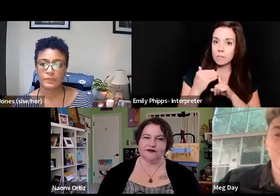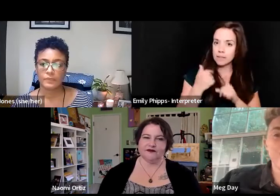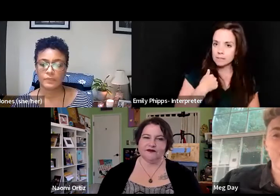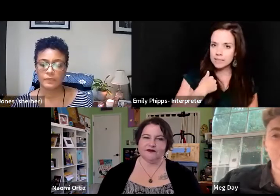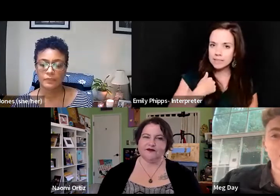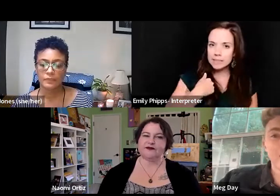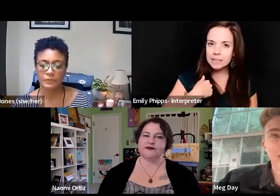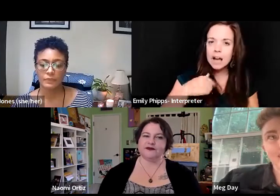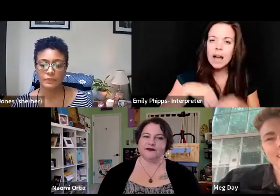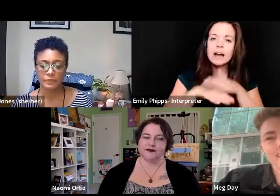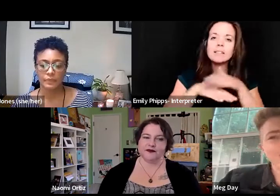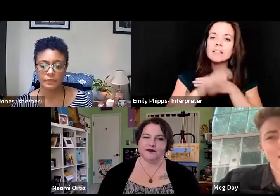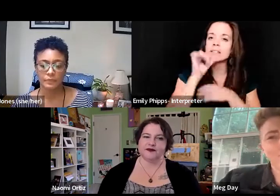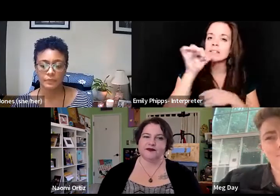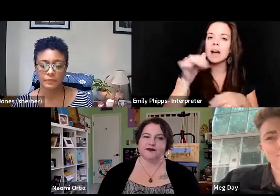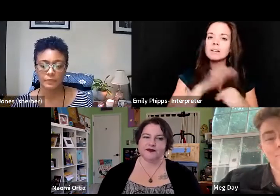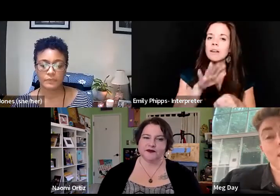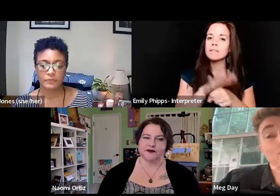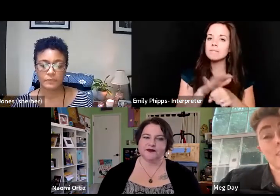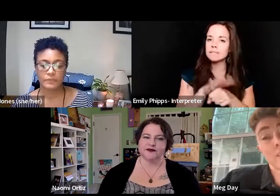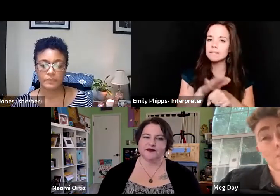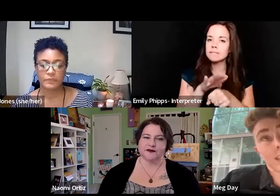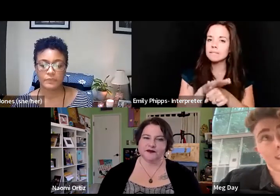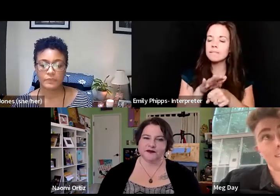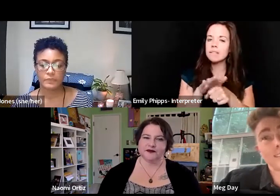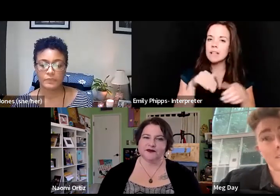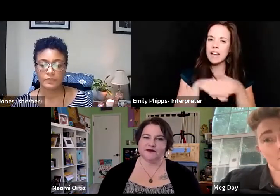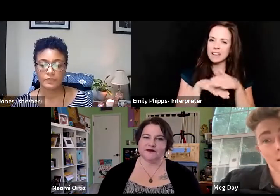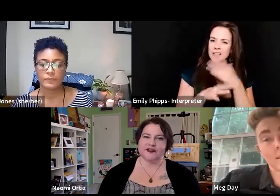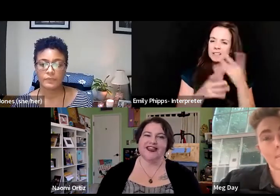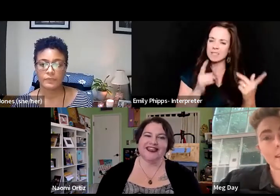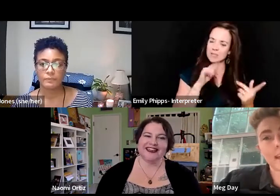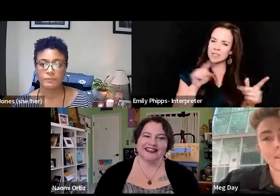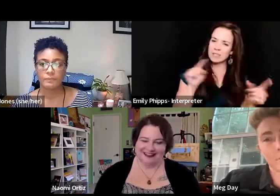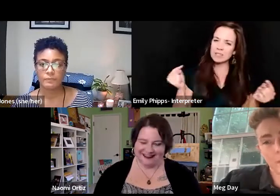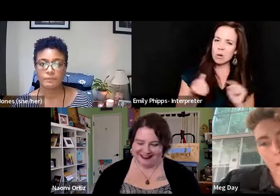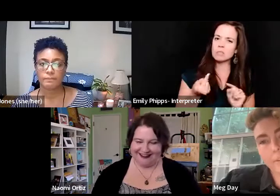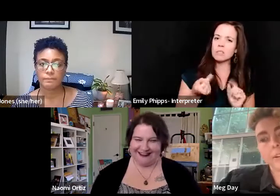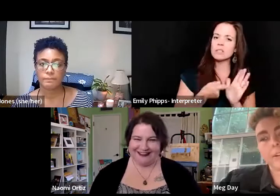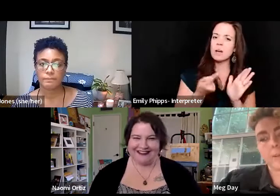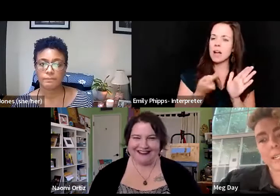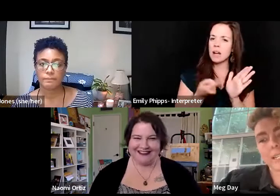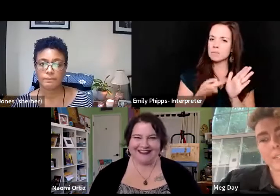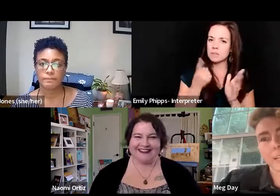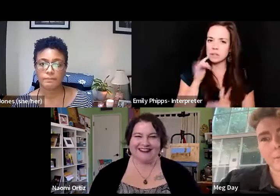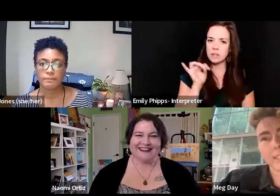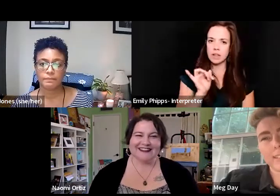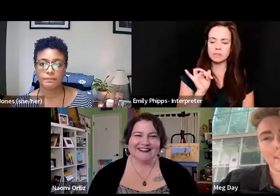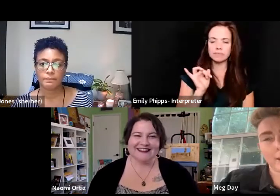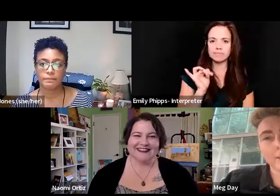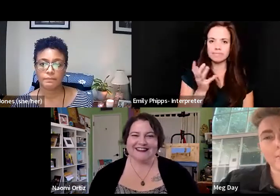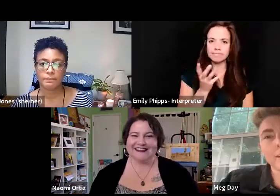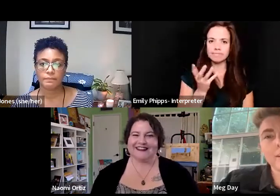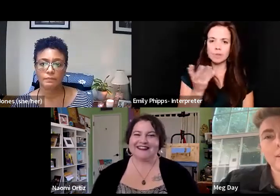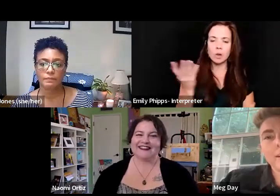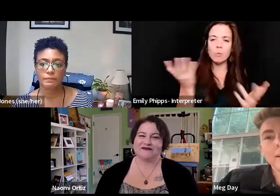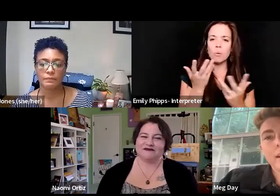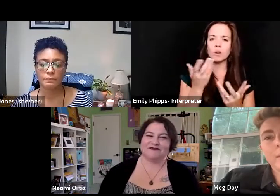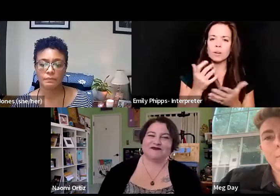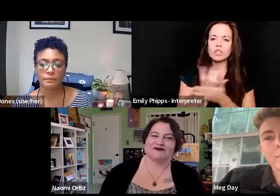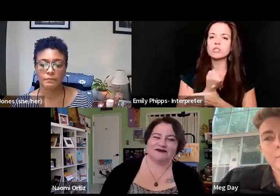enough. The excess is often rather insulting sometimes as a barometer of what it is that we deserve.